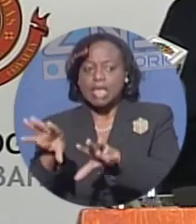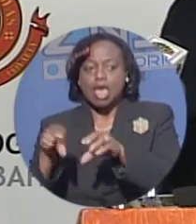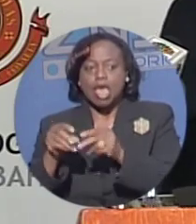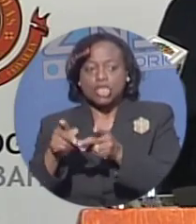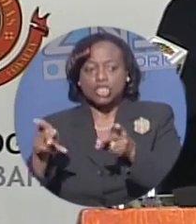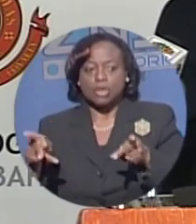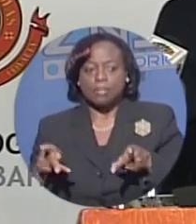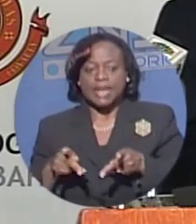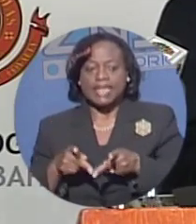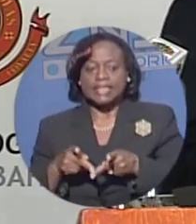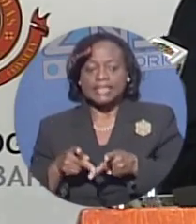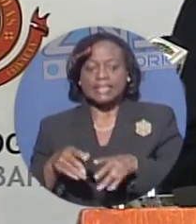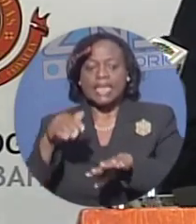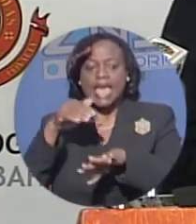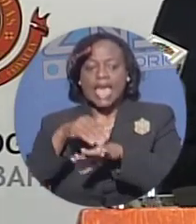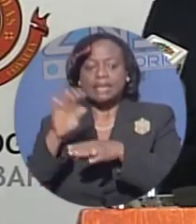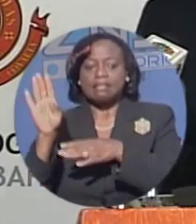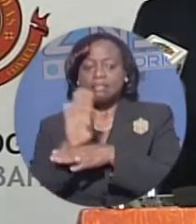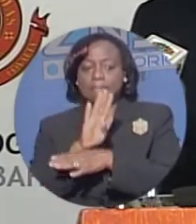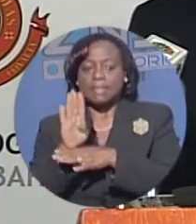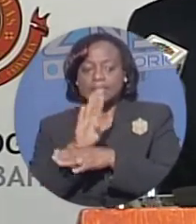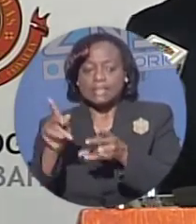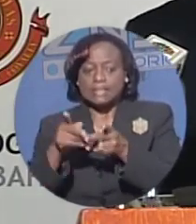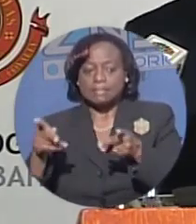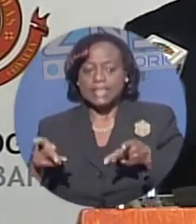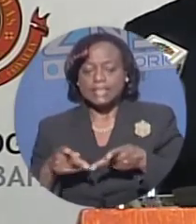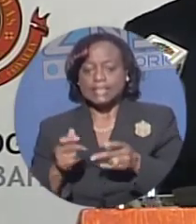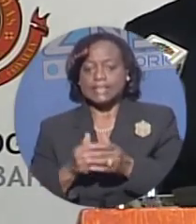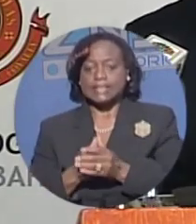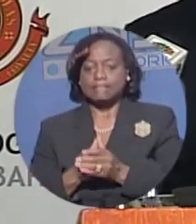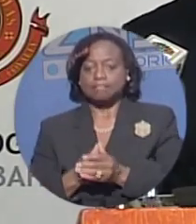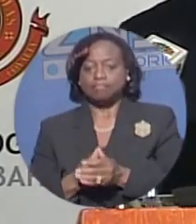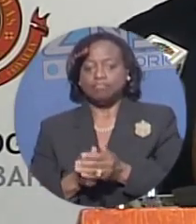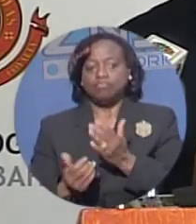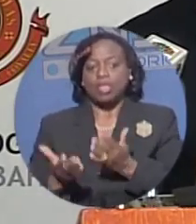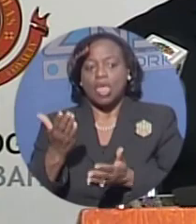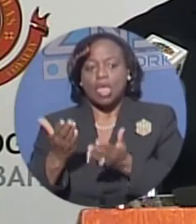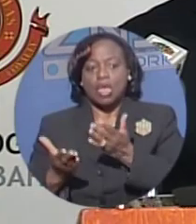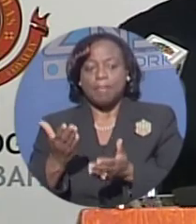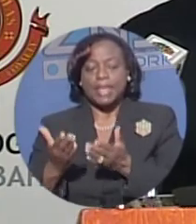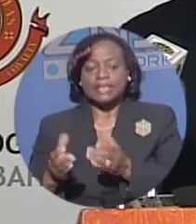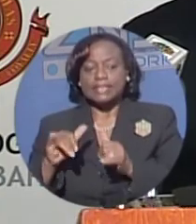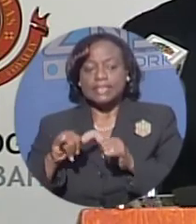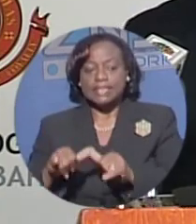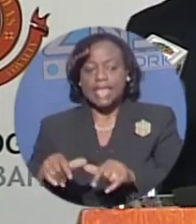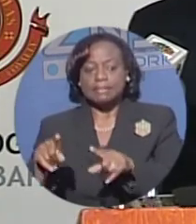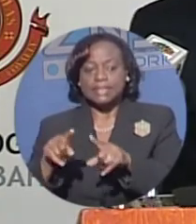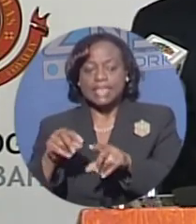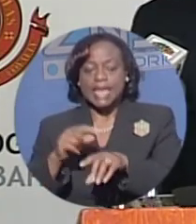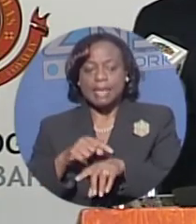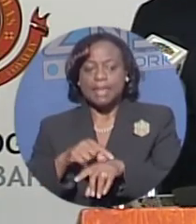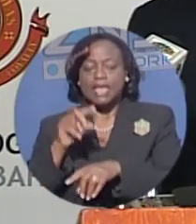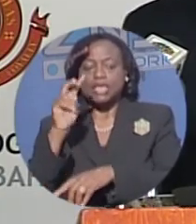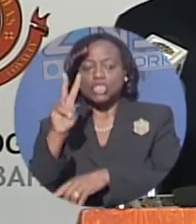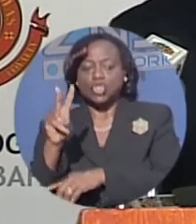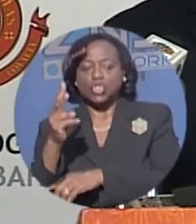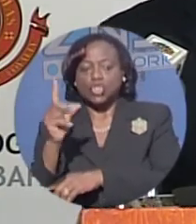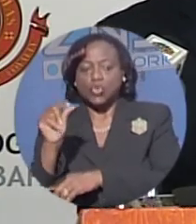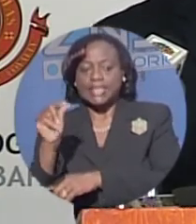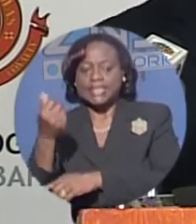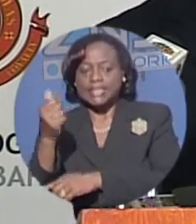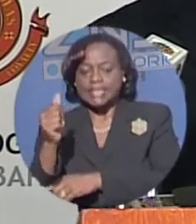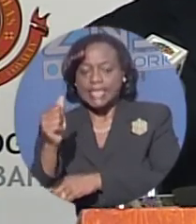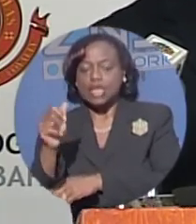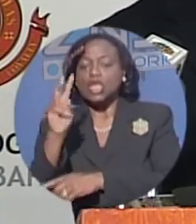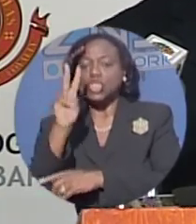at business establishments. Compared to the same period in 2010, 25 percent